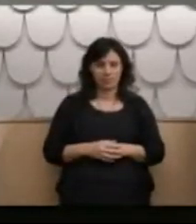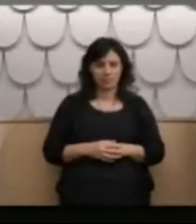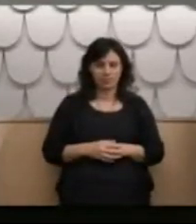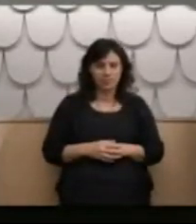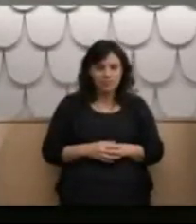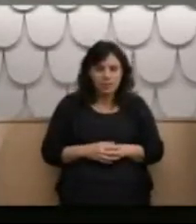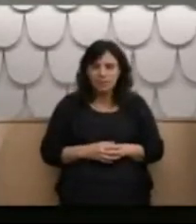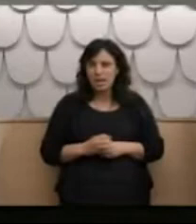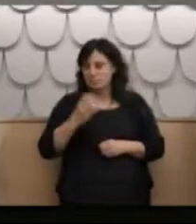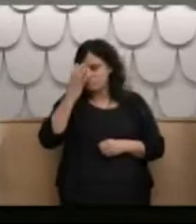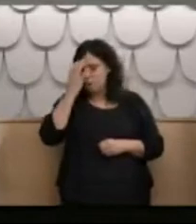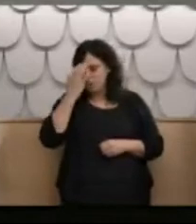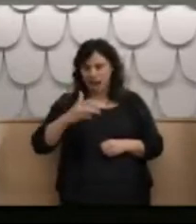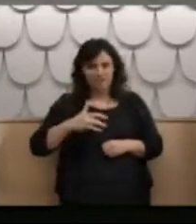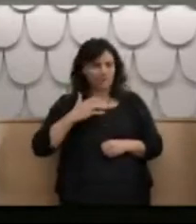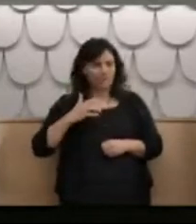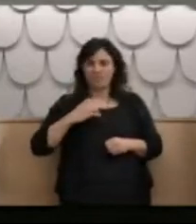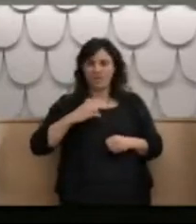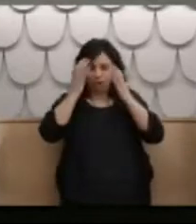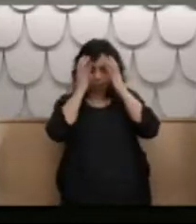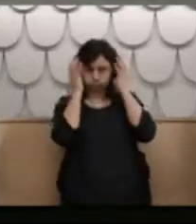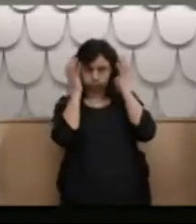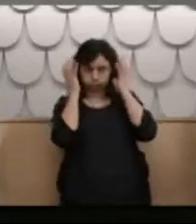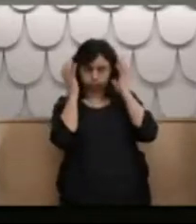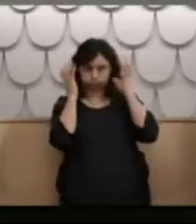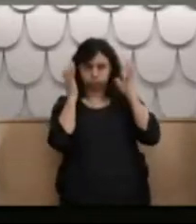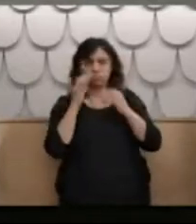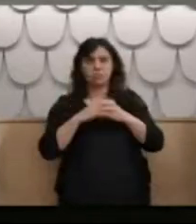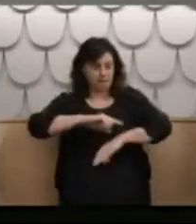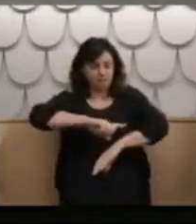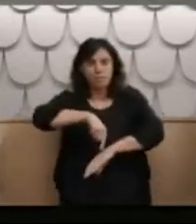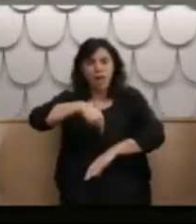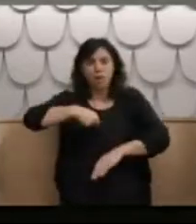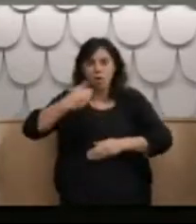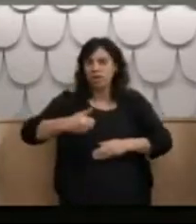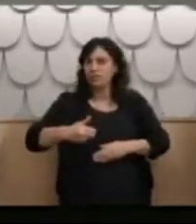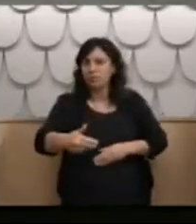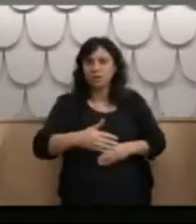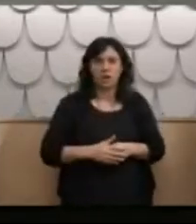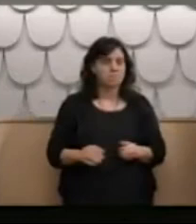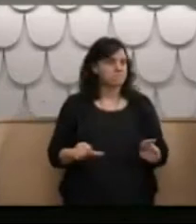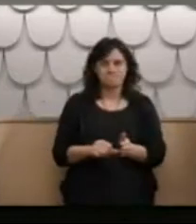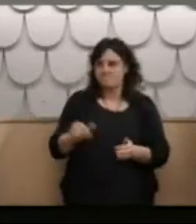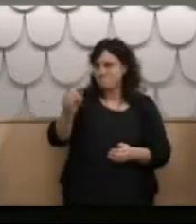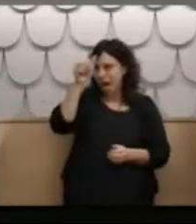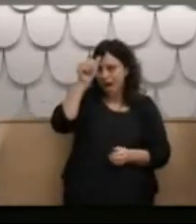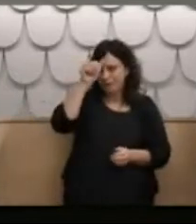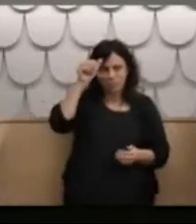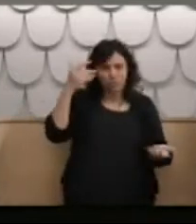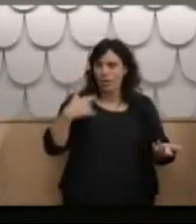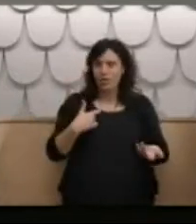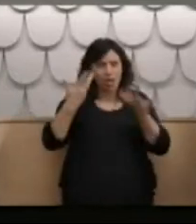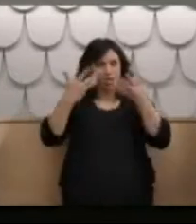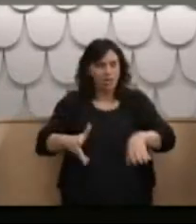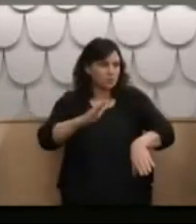I'm not sure how long ECT lasted each time. It was very hard to keep track of time. It seemed that how long you got